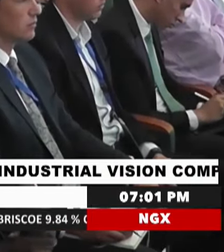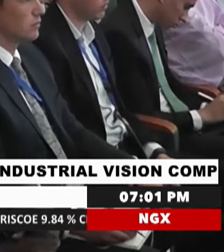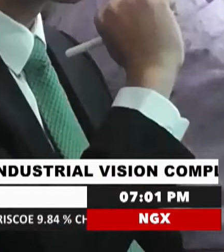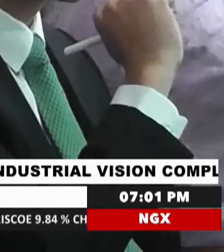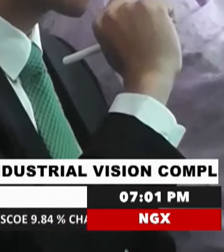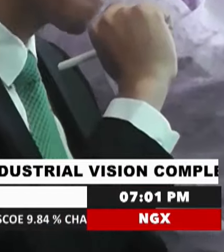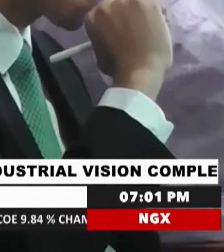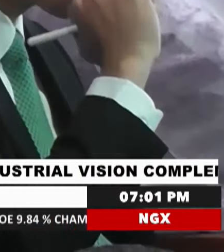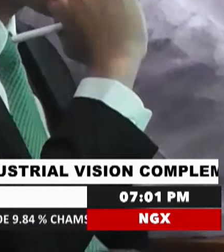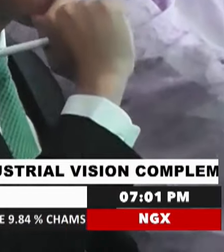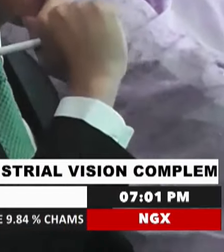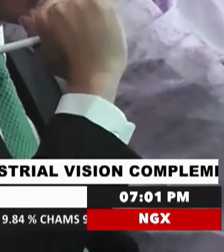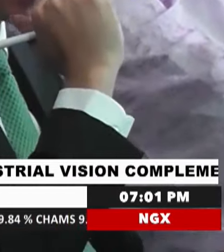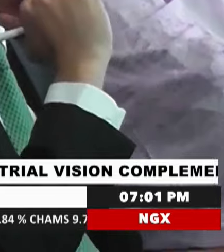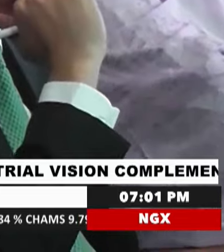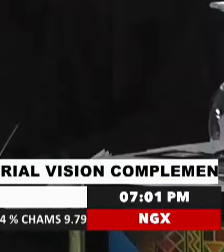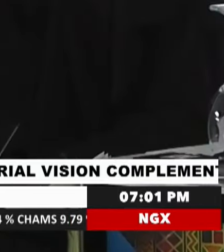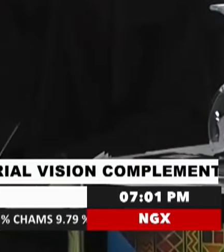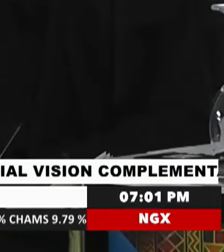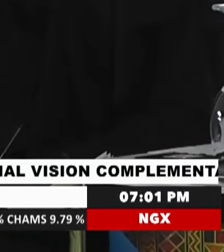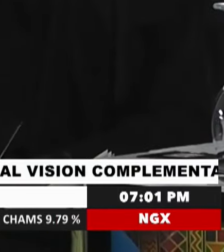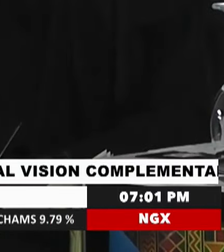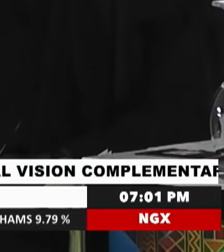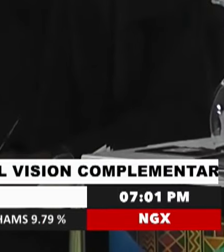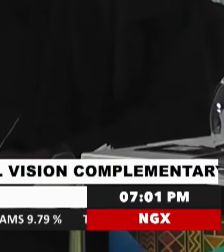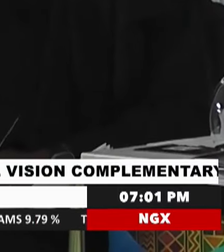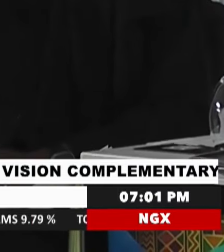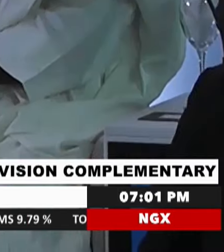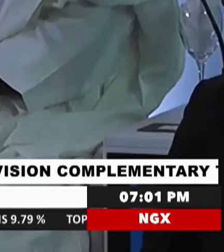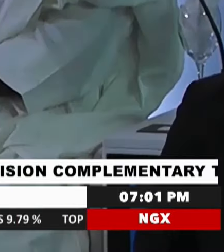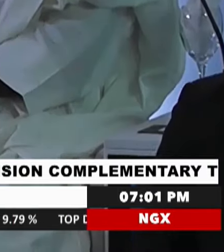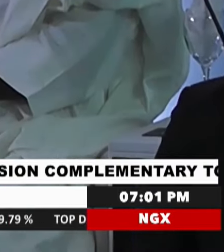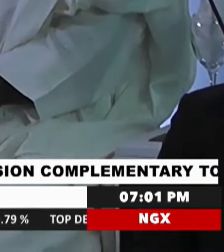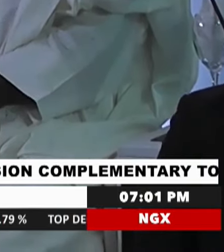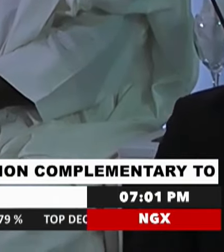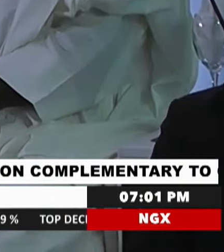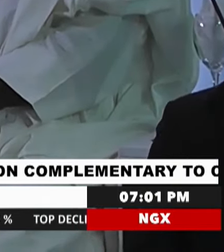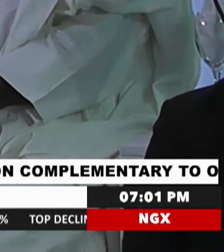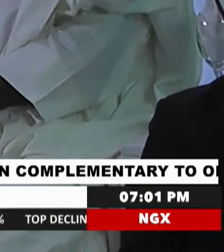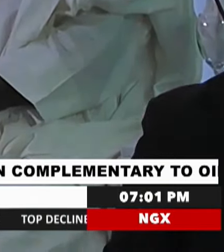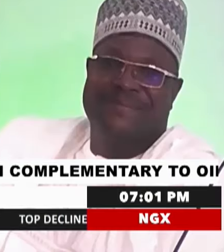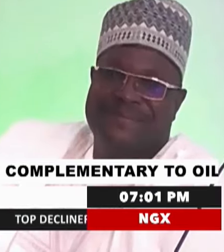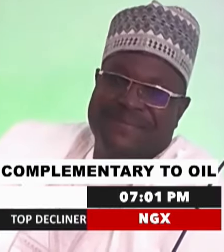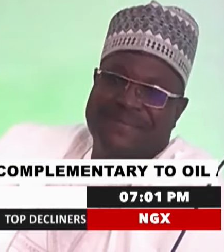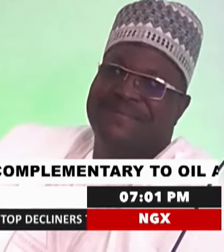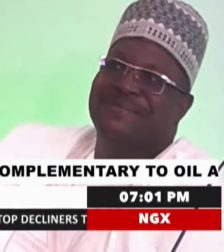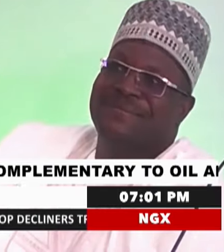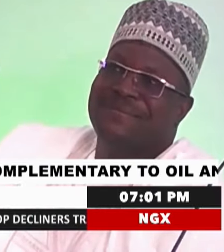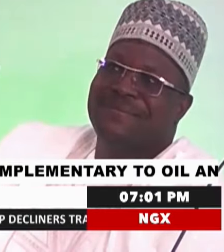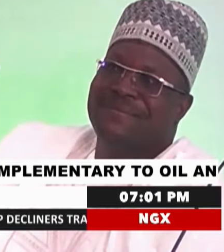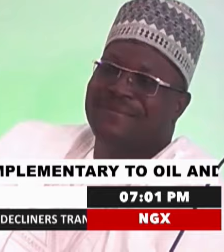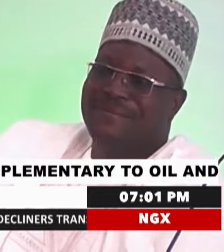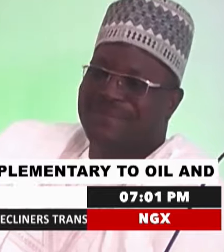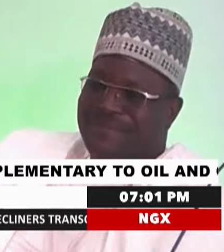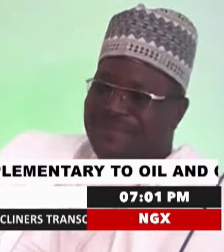foster regional cooperation, strengthen security efforts, and promote sustainable development in the region. The vice president's